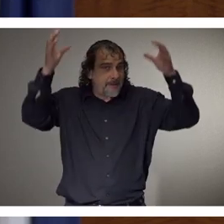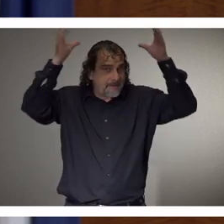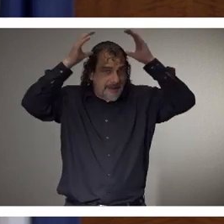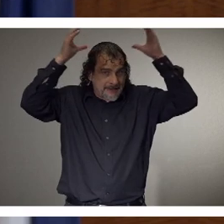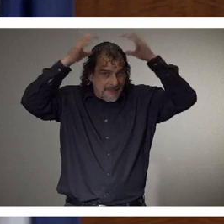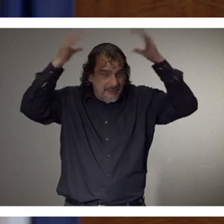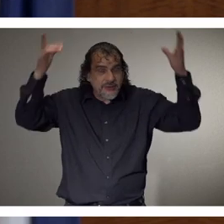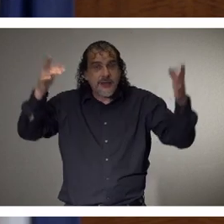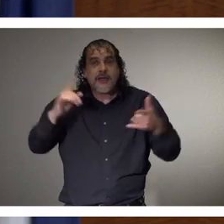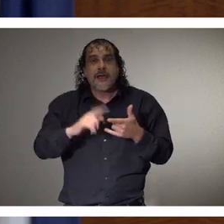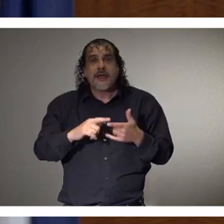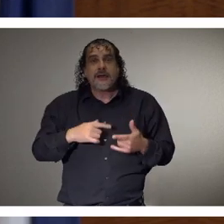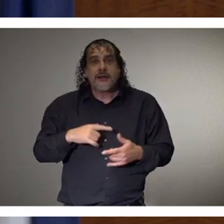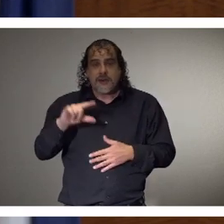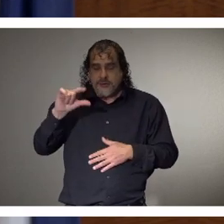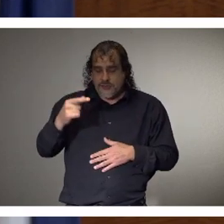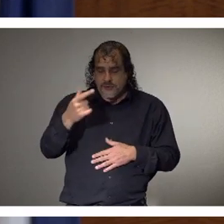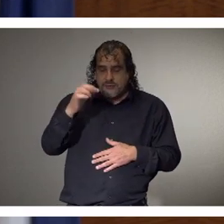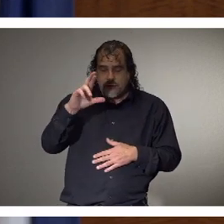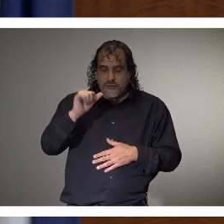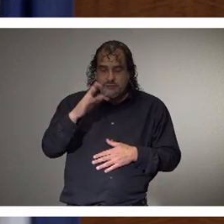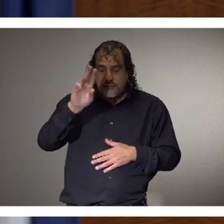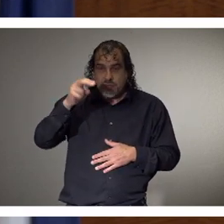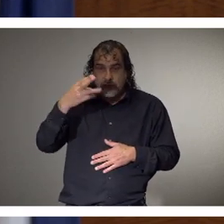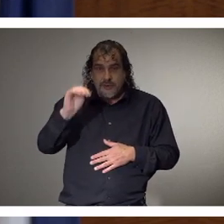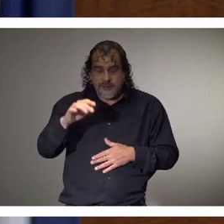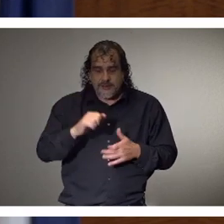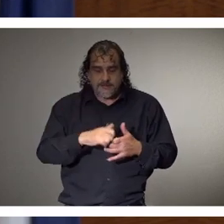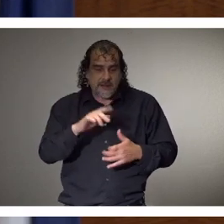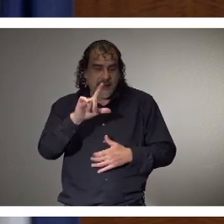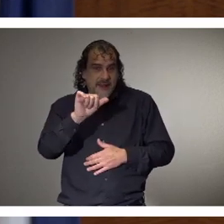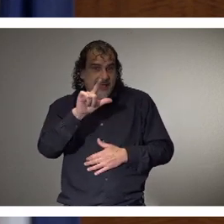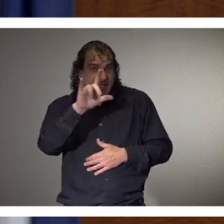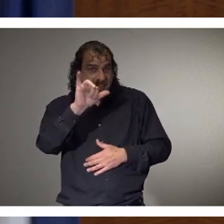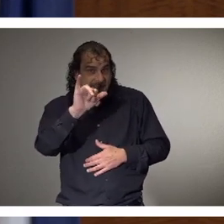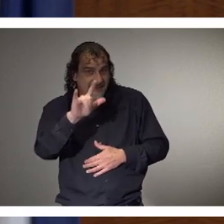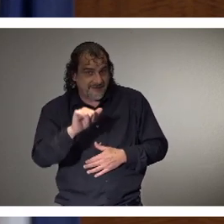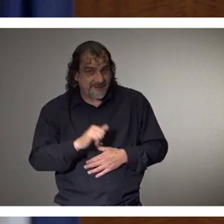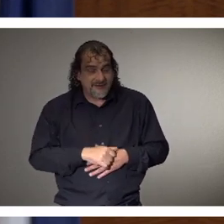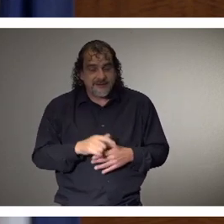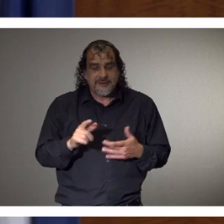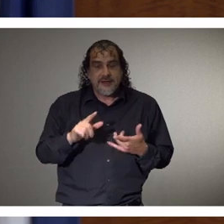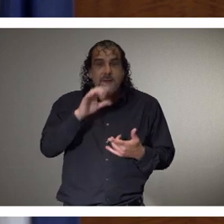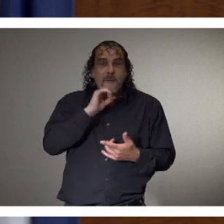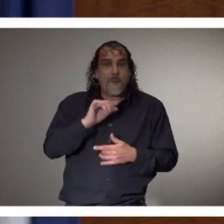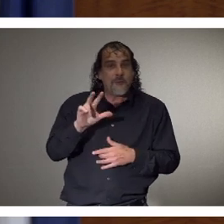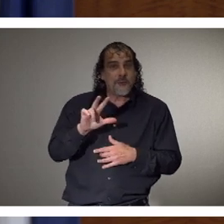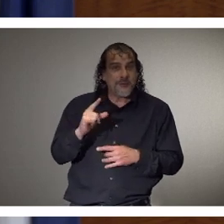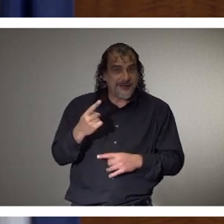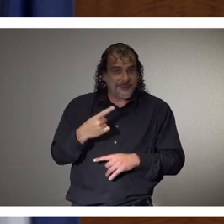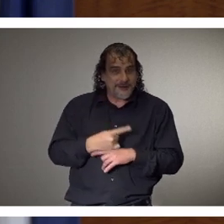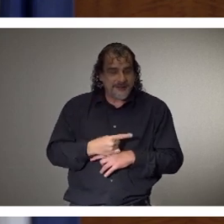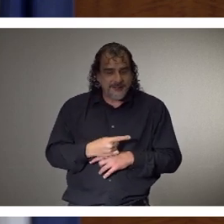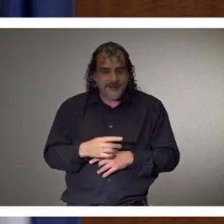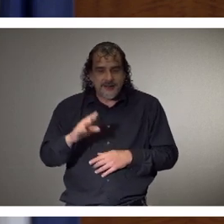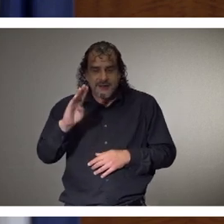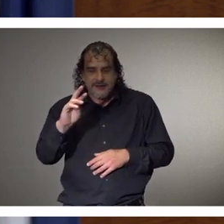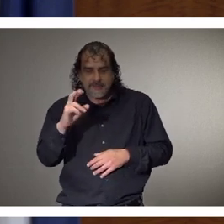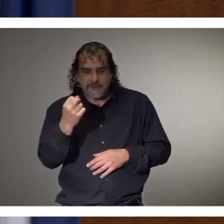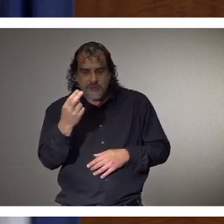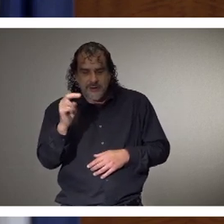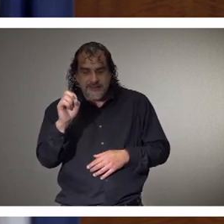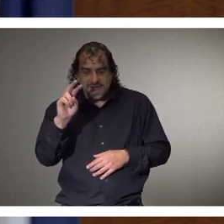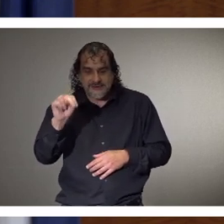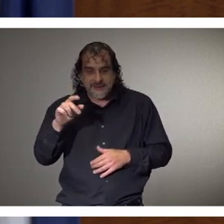Grant Alexander in Starkville. Happy birthday, Lila Stokes. Lila's turning three today. Branson from Bay St.